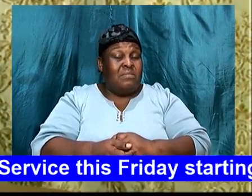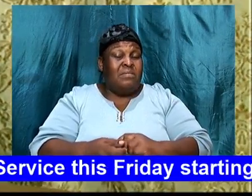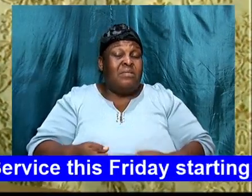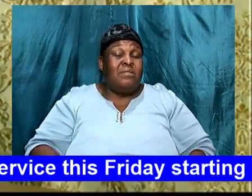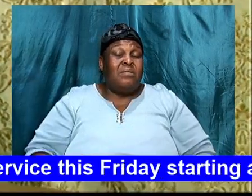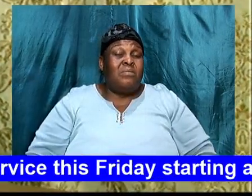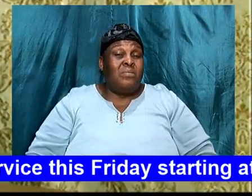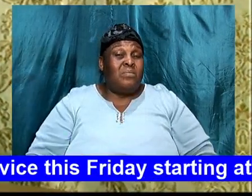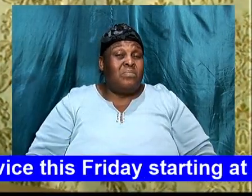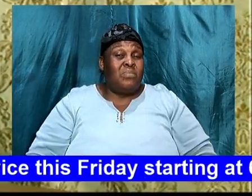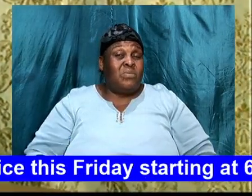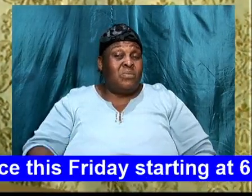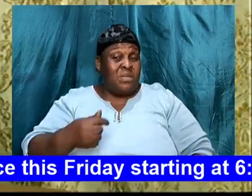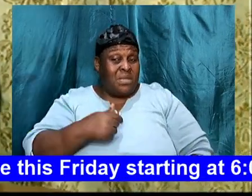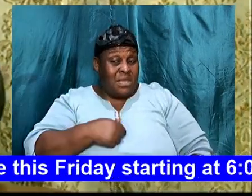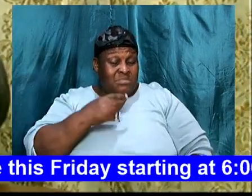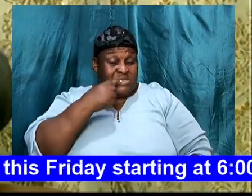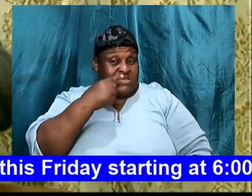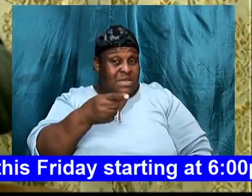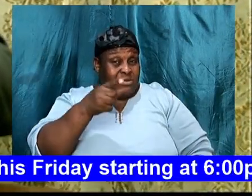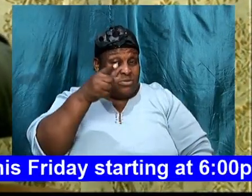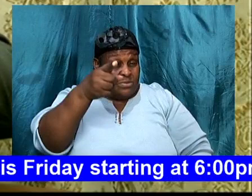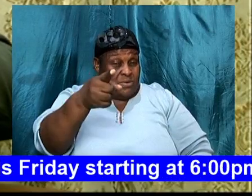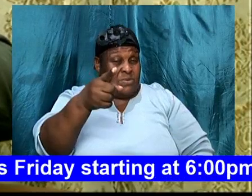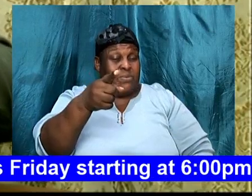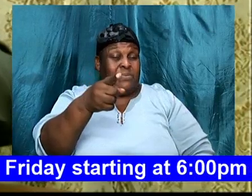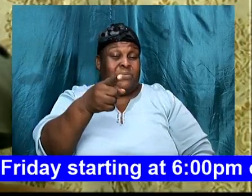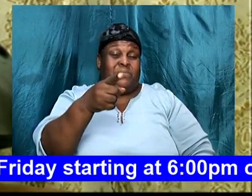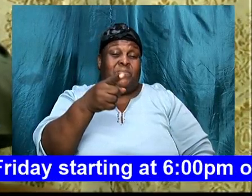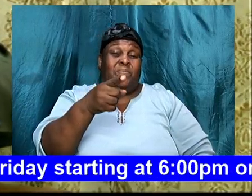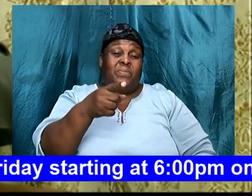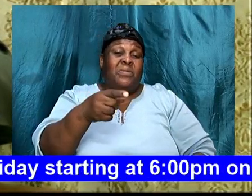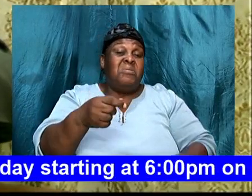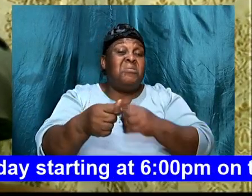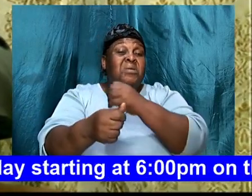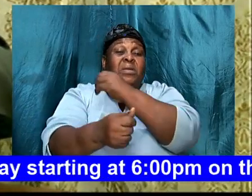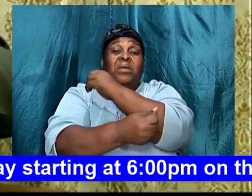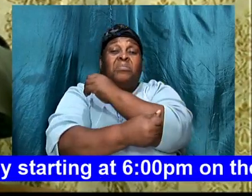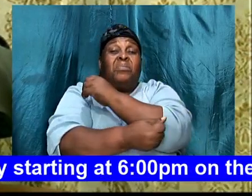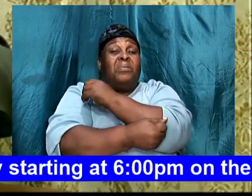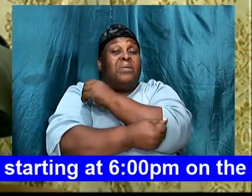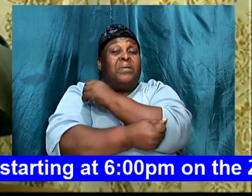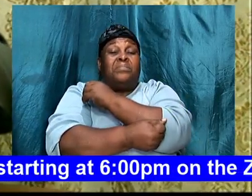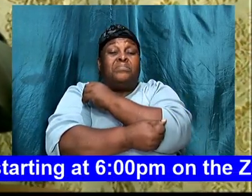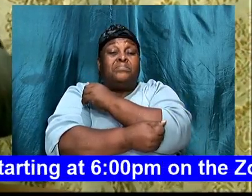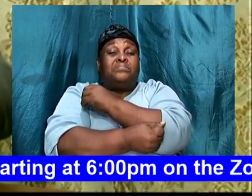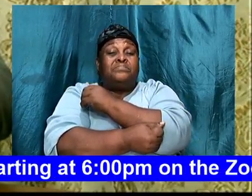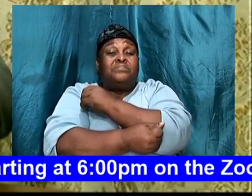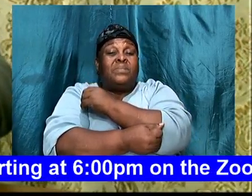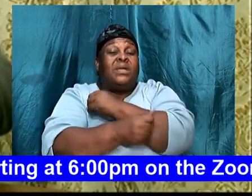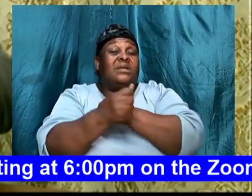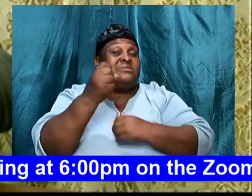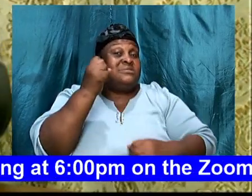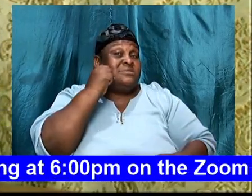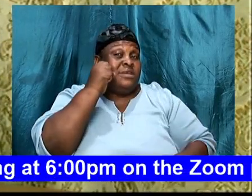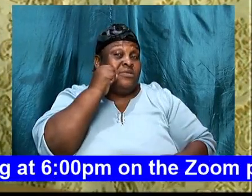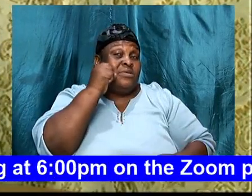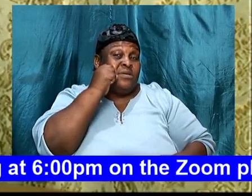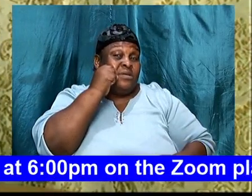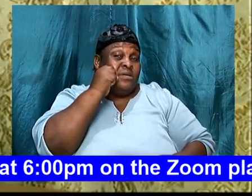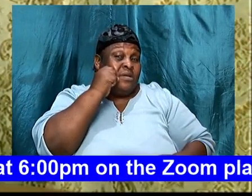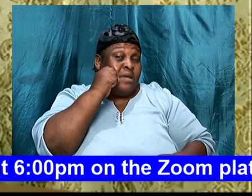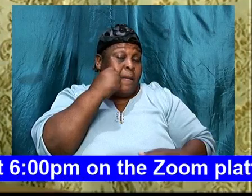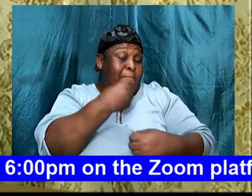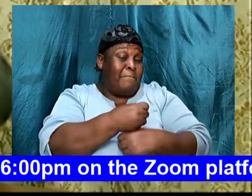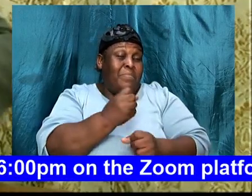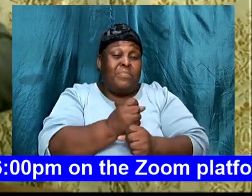but what I'm saying to you, is that, Abraham, and, and, Sarah, made their